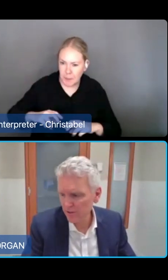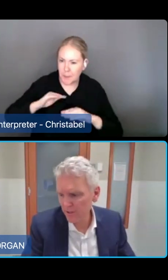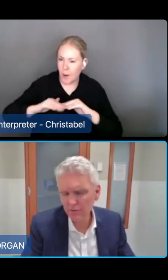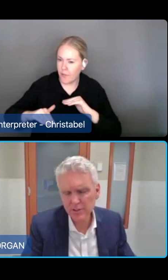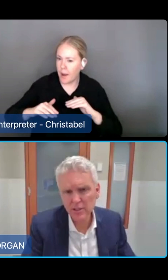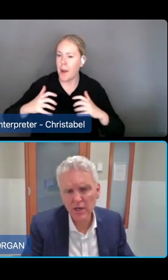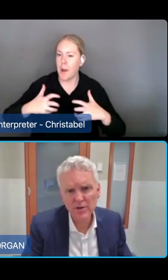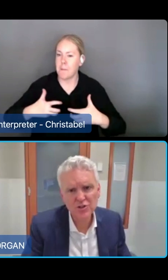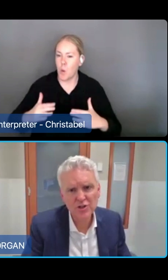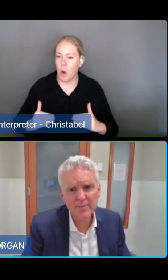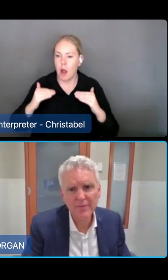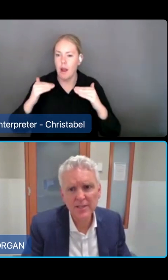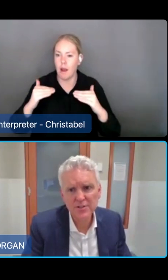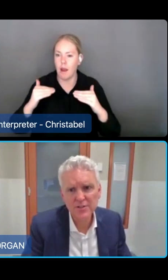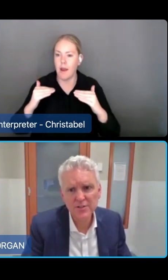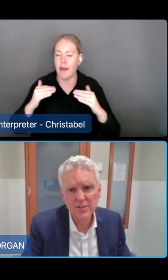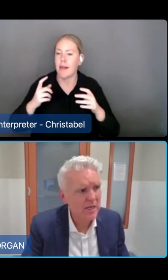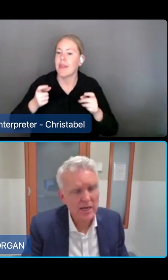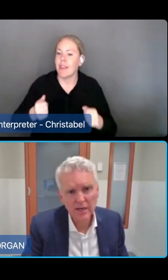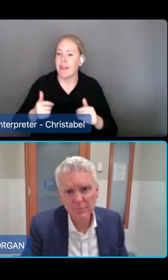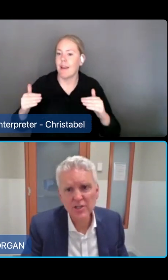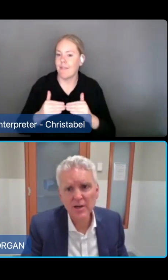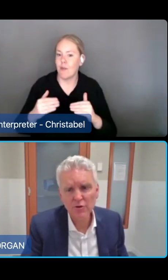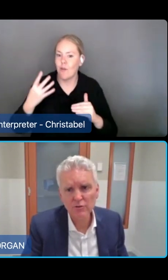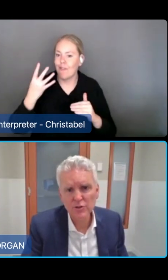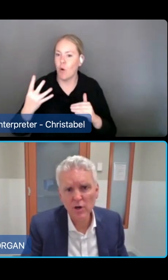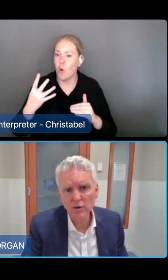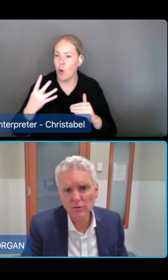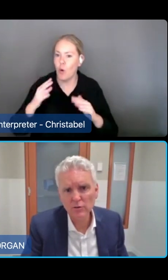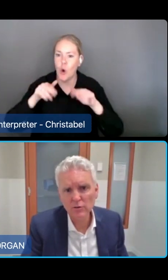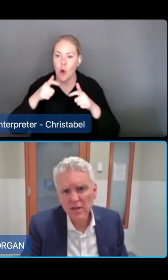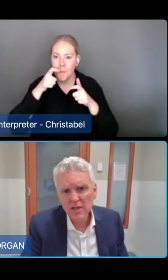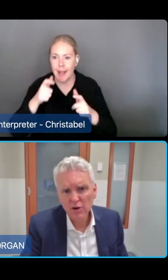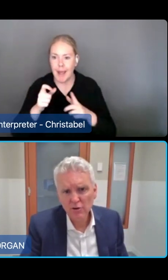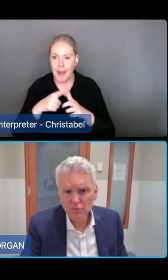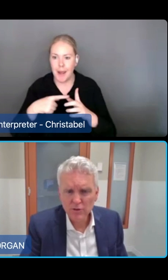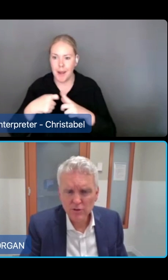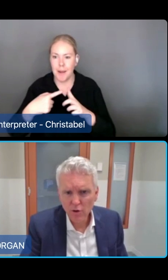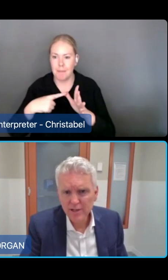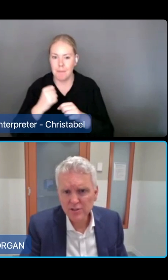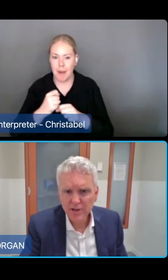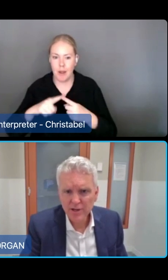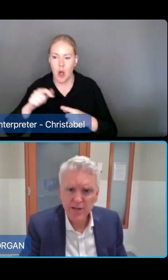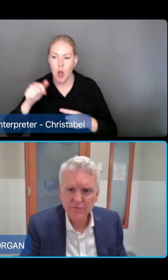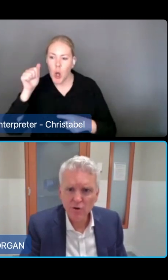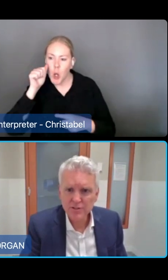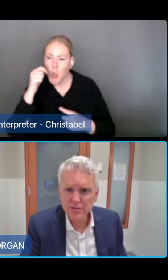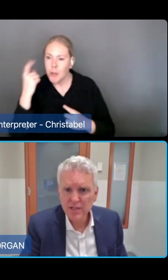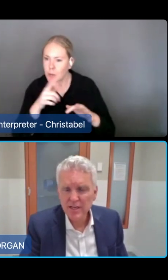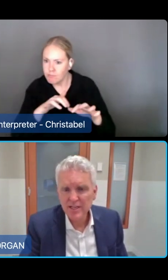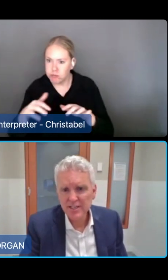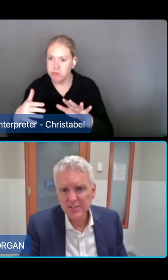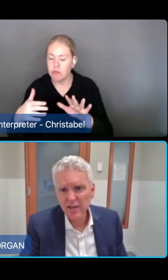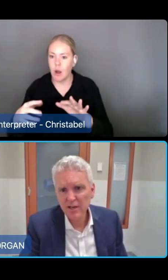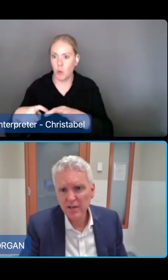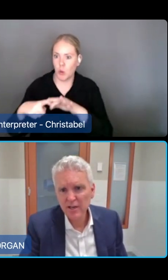package. And I did see there was a question about this that's come through as well. So Deloitte is doing a study for us